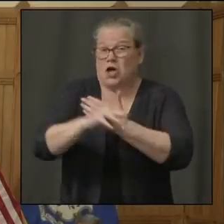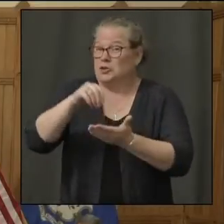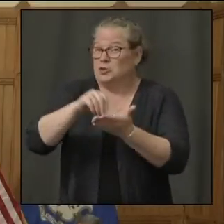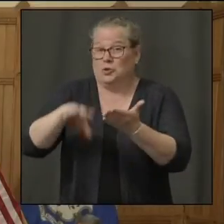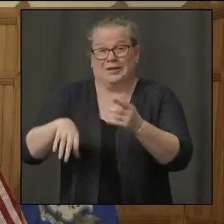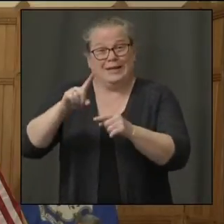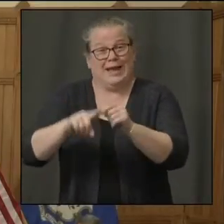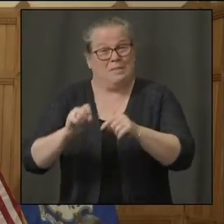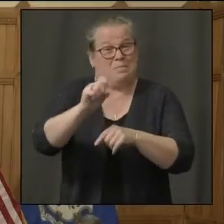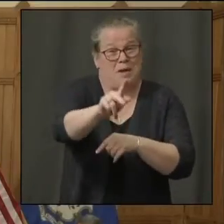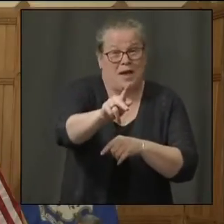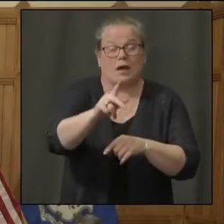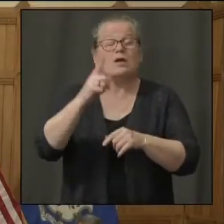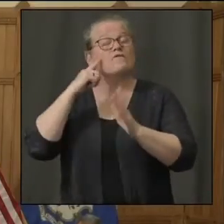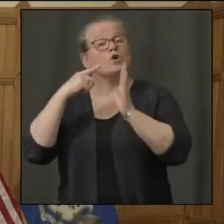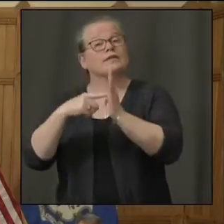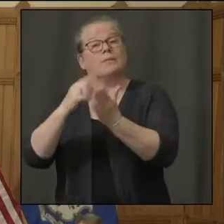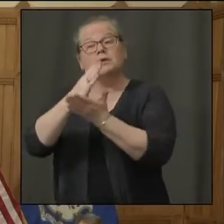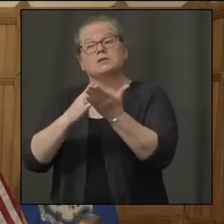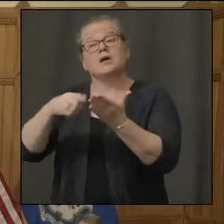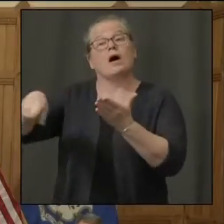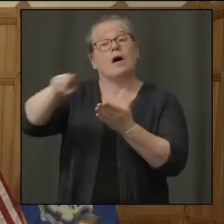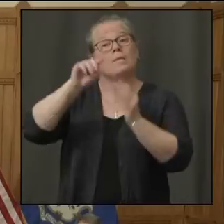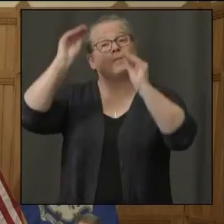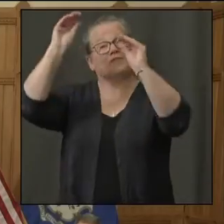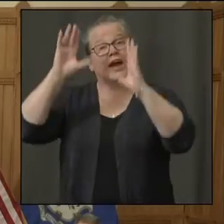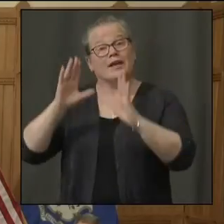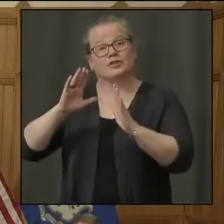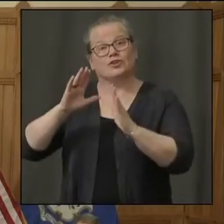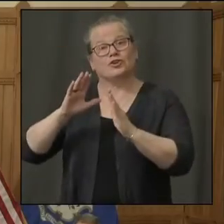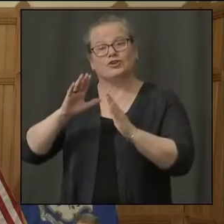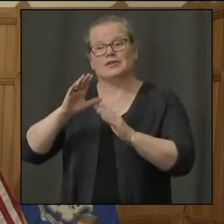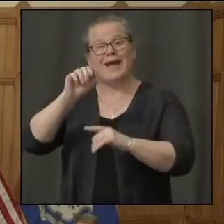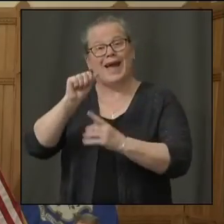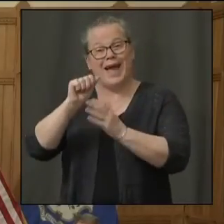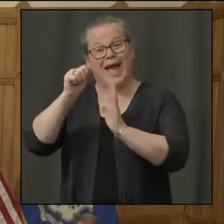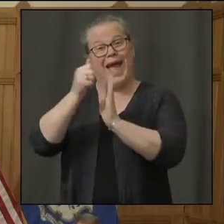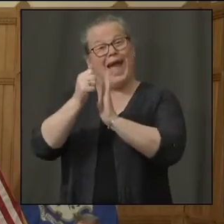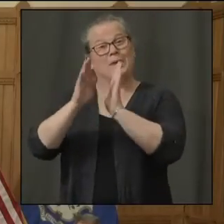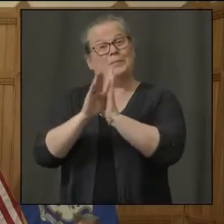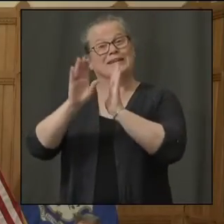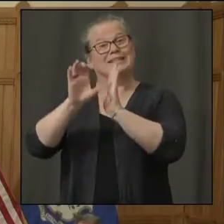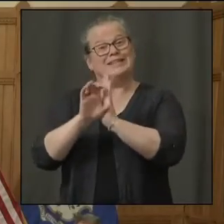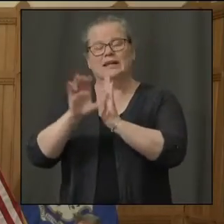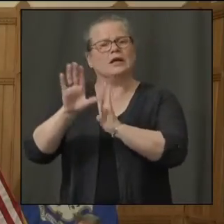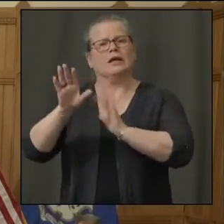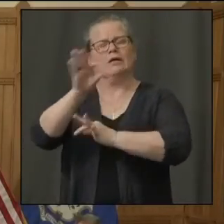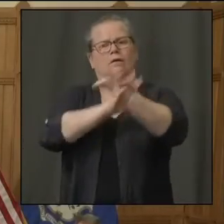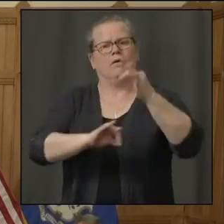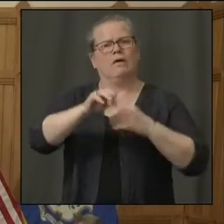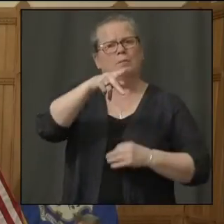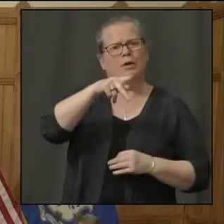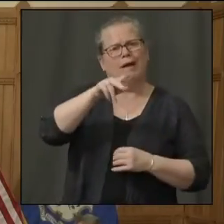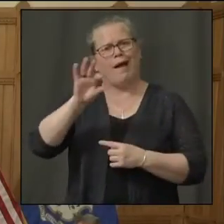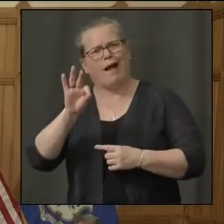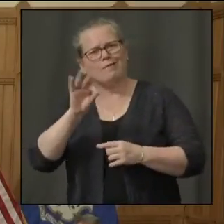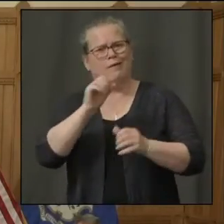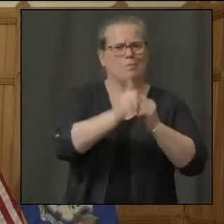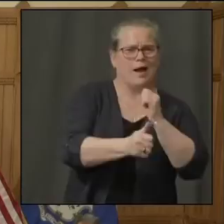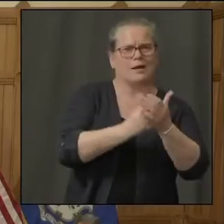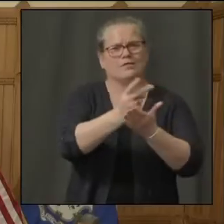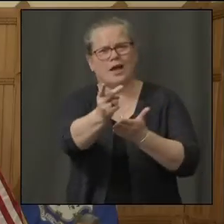professors are switching to a pass-fail grade system, but what about students who get lost in this switch to virtual learning?